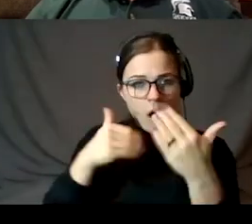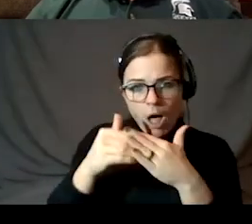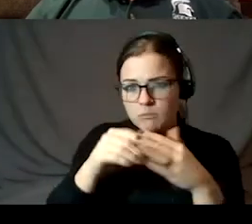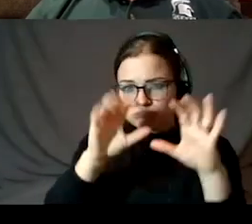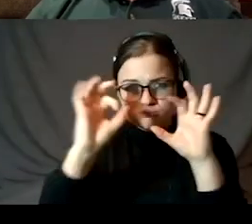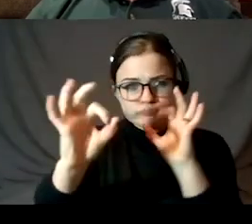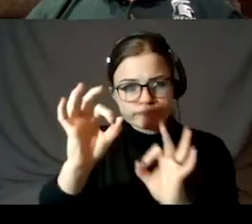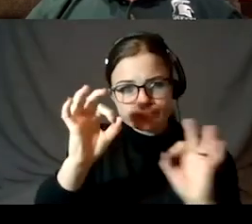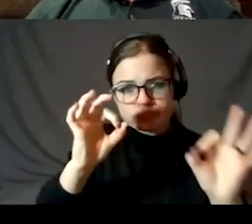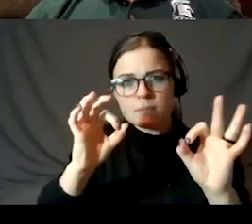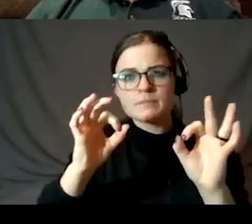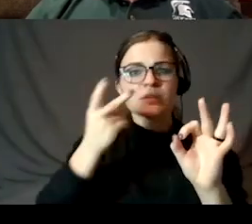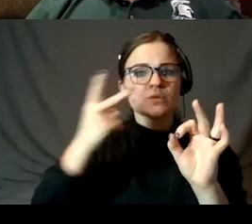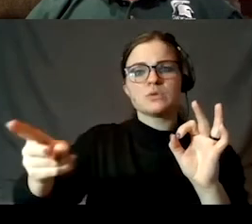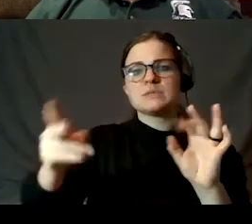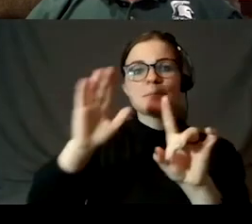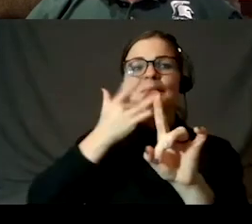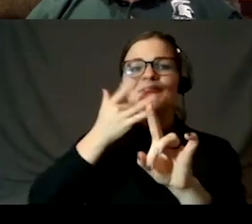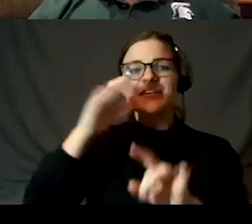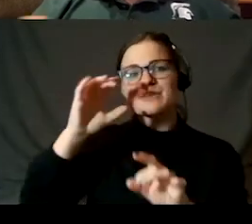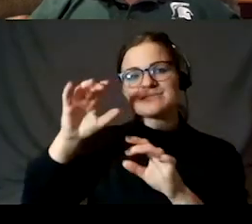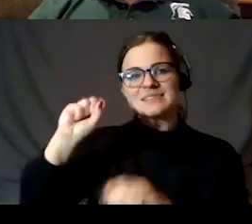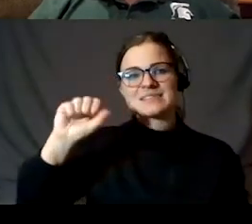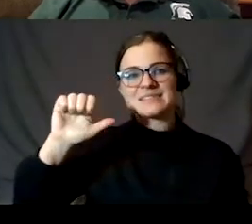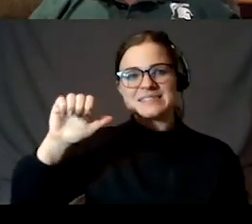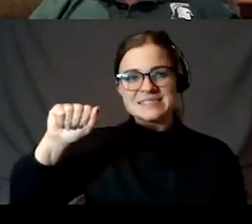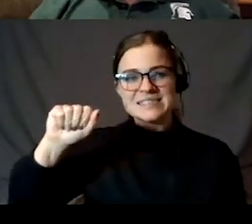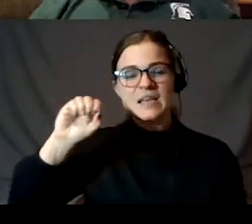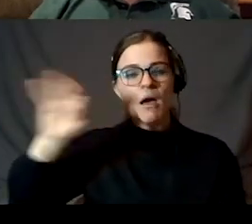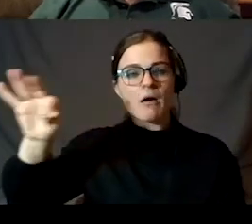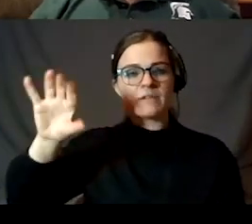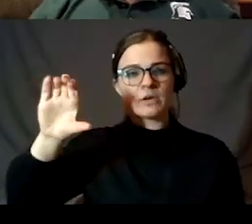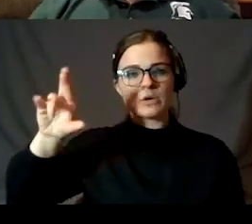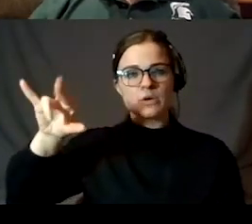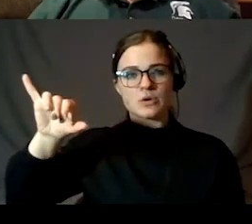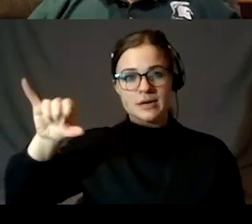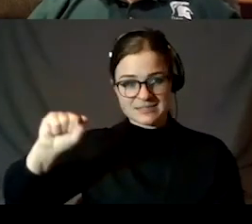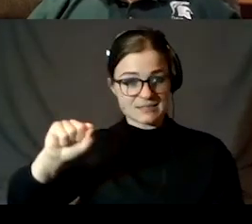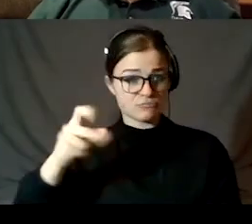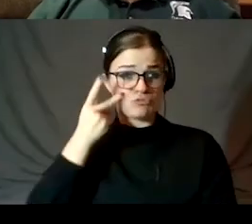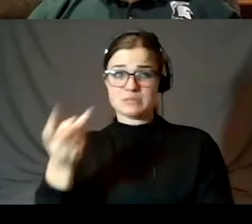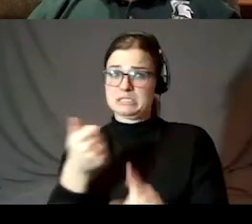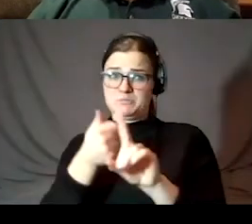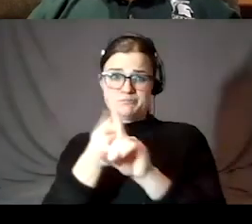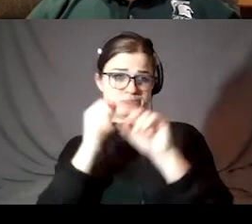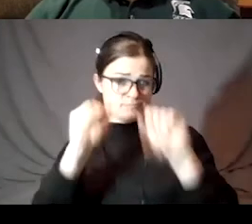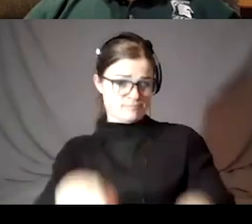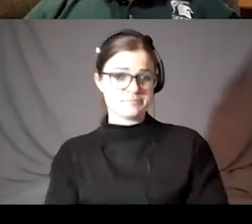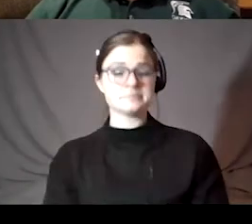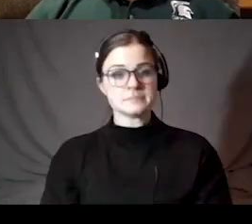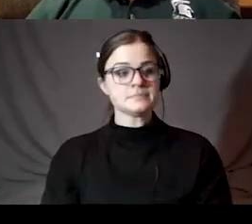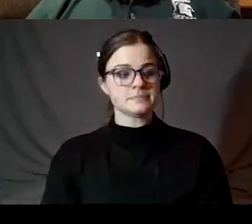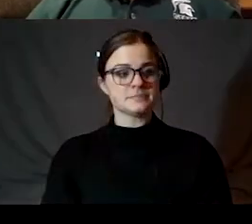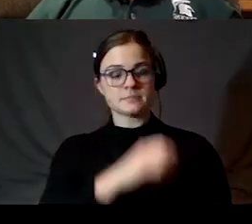and you can see the seas. Here's my favorite sea of crises. You can see all this with your unaided eye. Now,